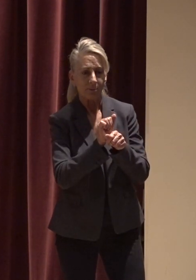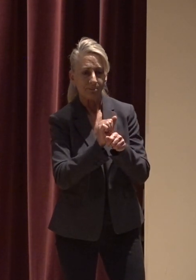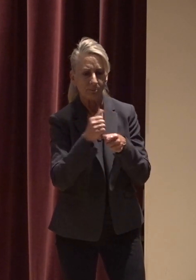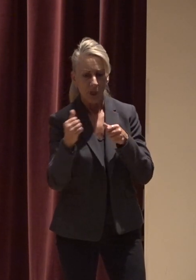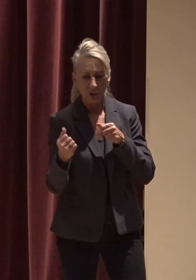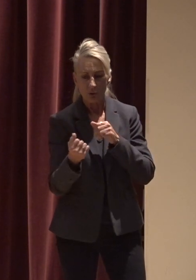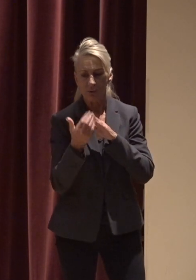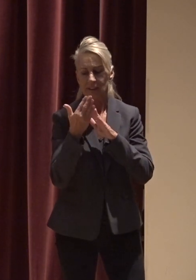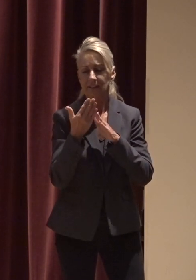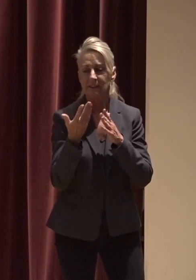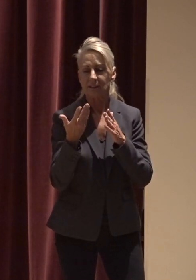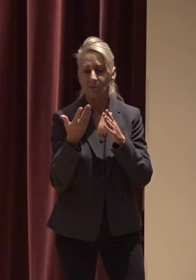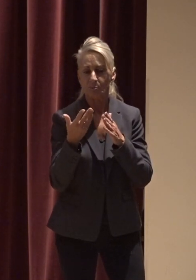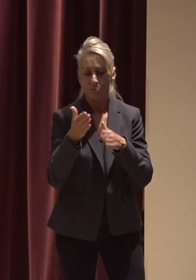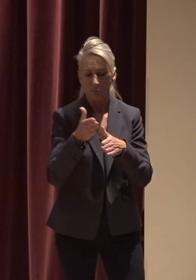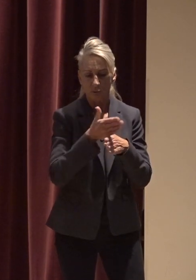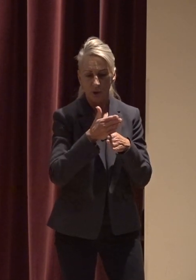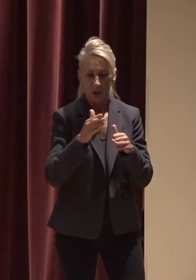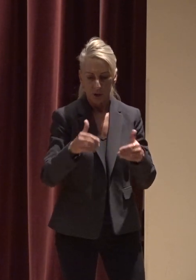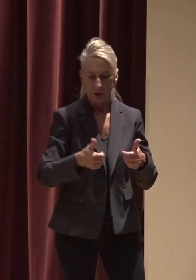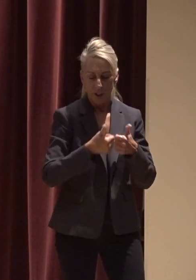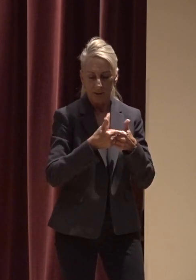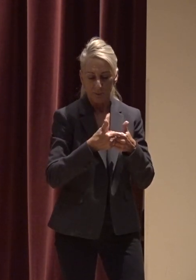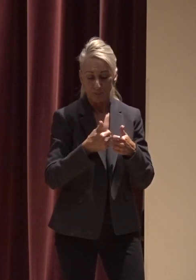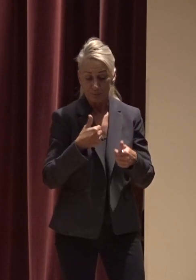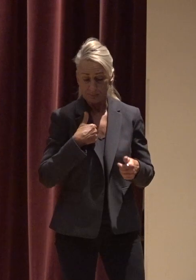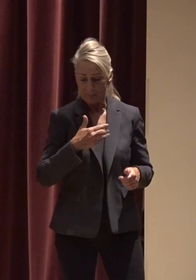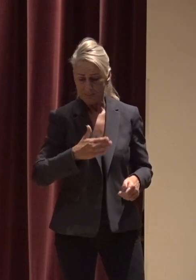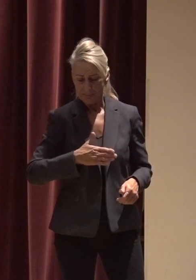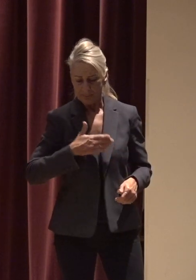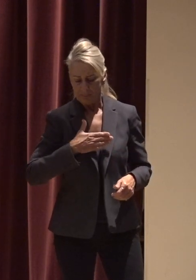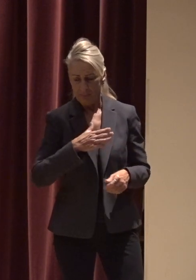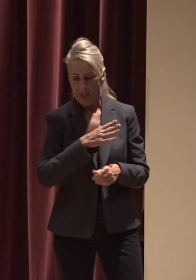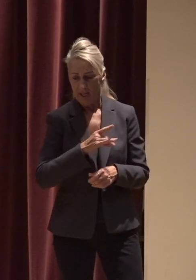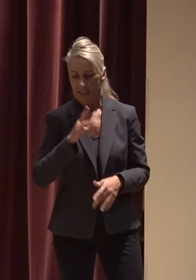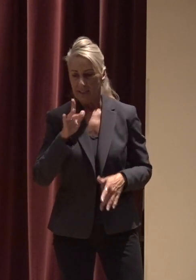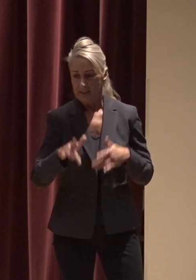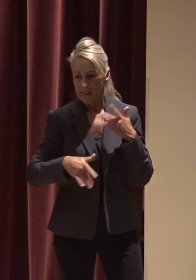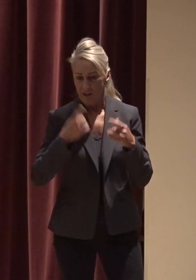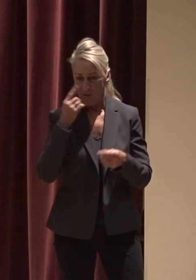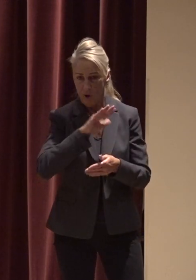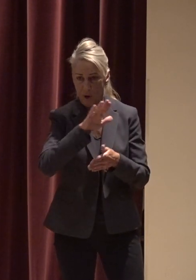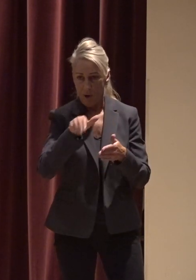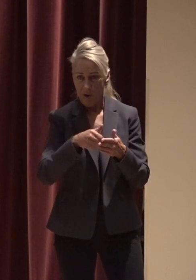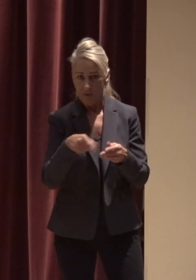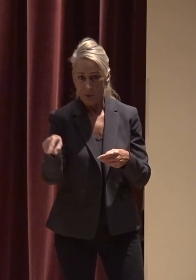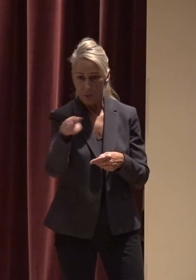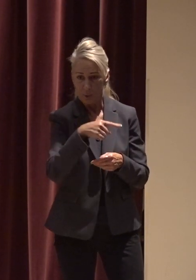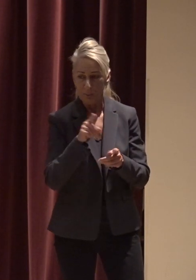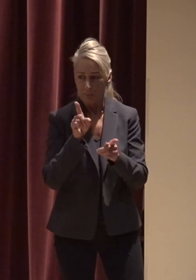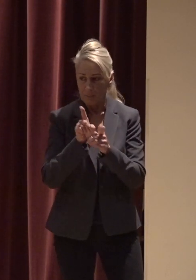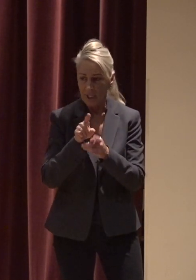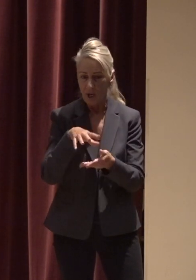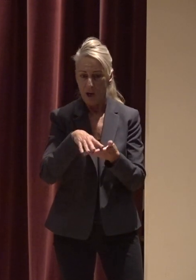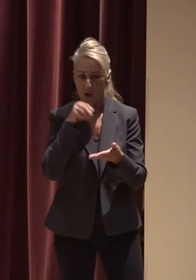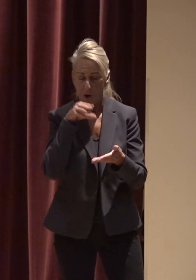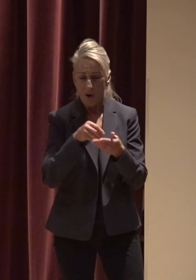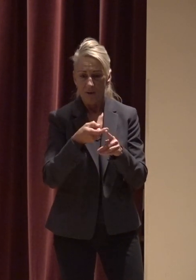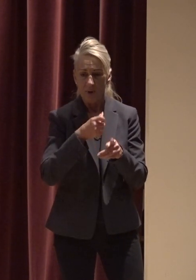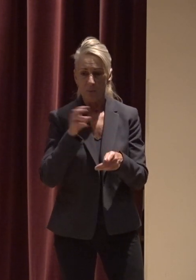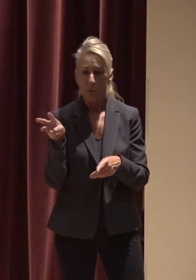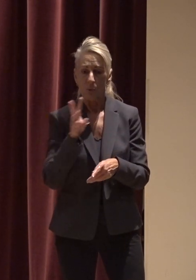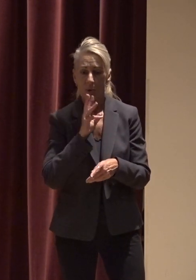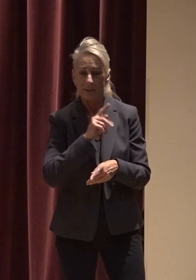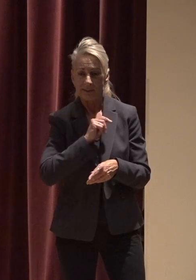community's shared challenges I am delighted and excited for all of you to meet and learn from our stormwater staff